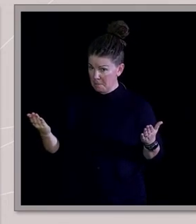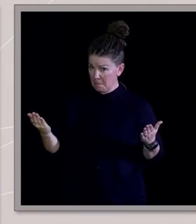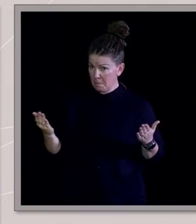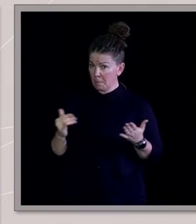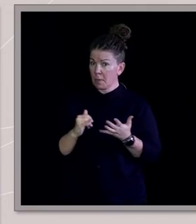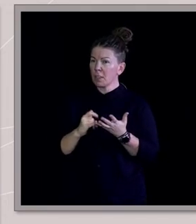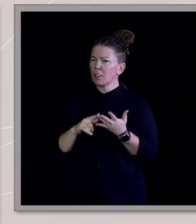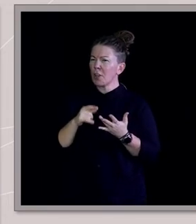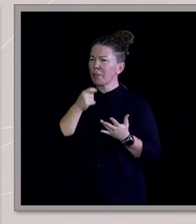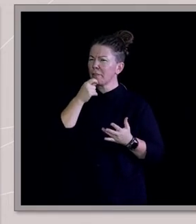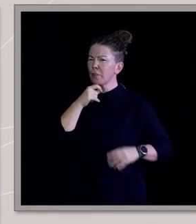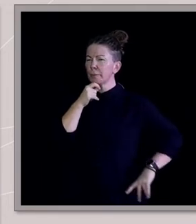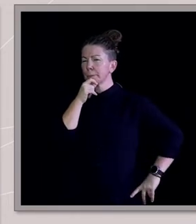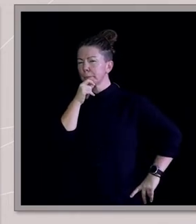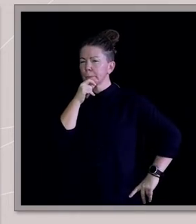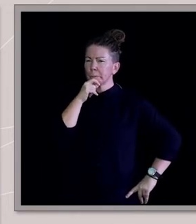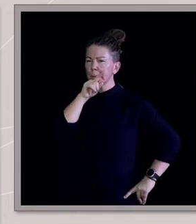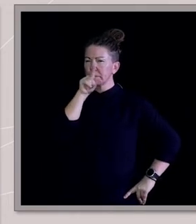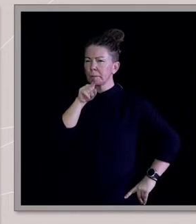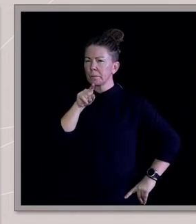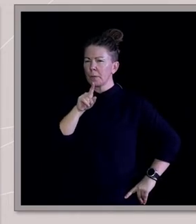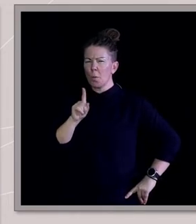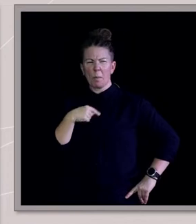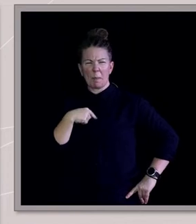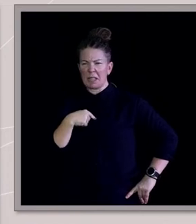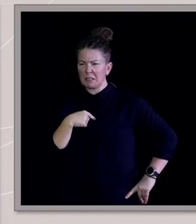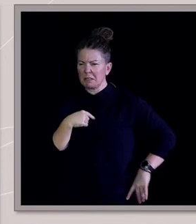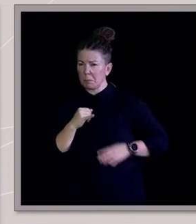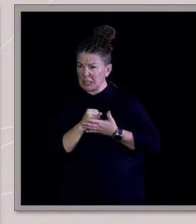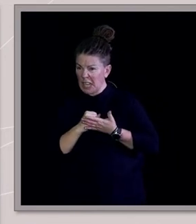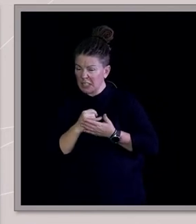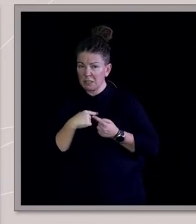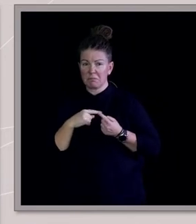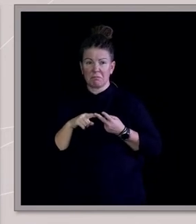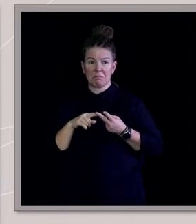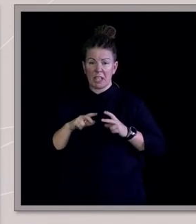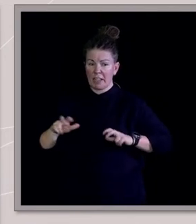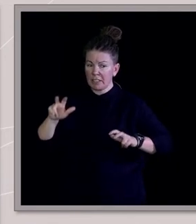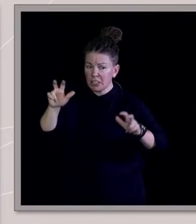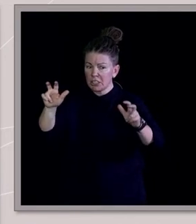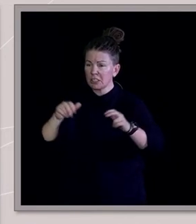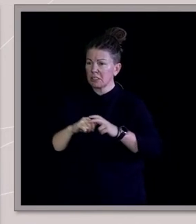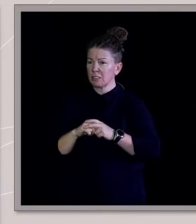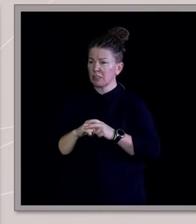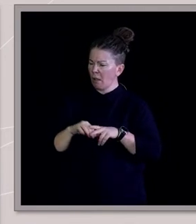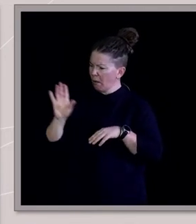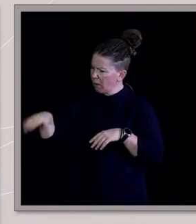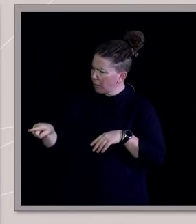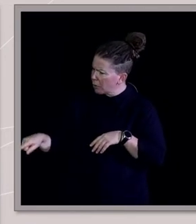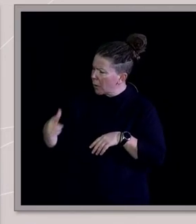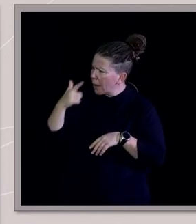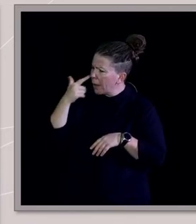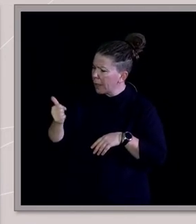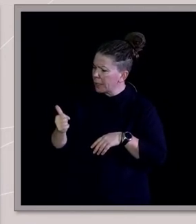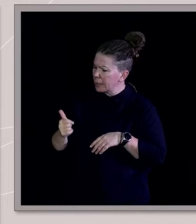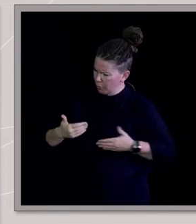already for me, because like, what about my mistakes? What about my adventures? Oh, well, you're, you're lucky, you've been born into the one